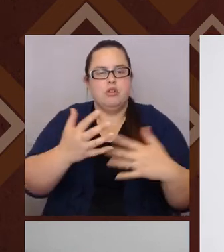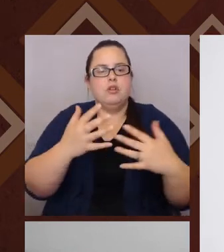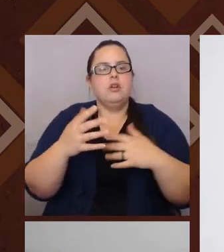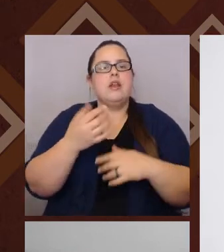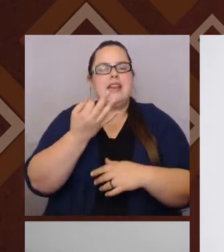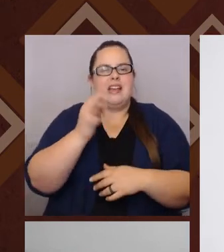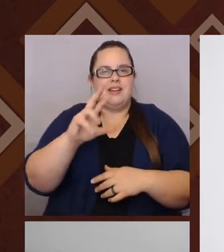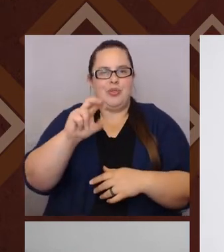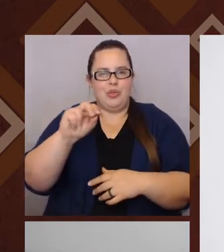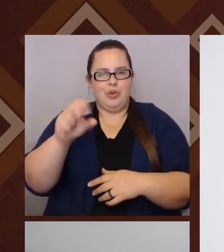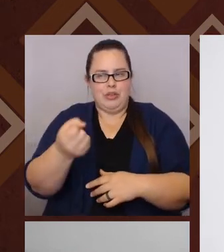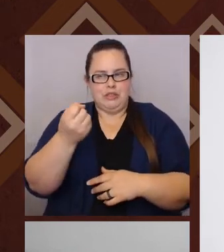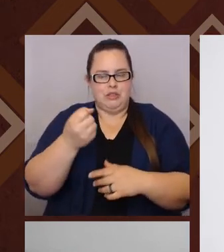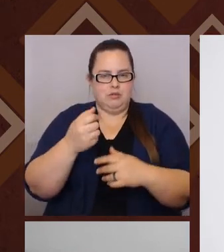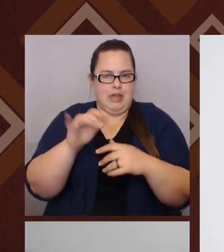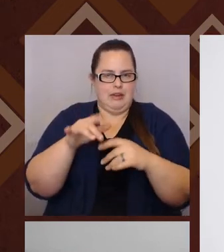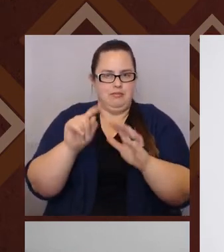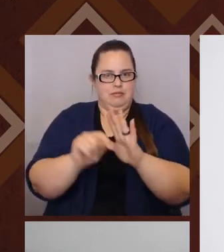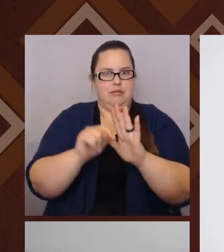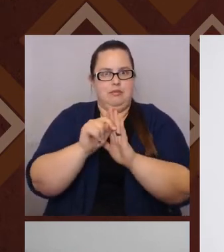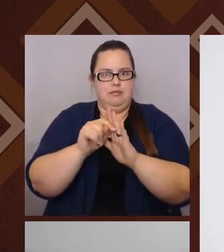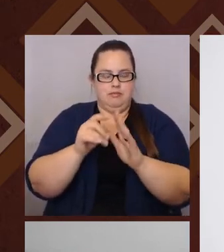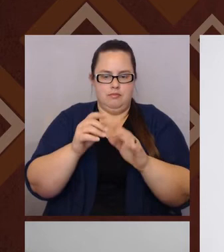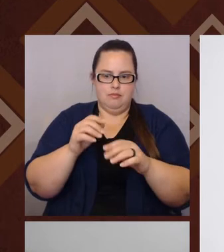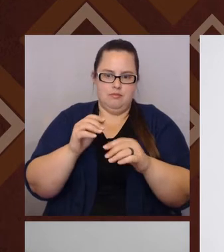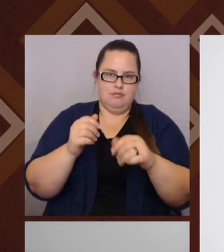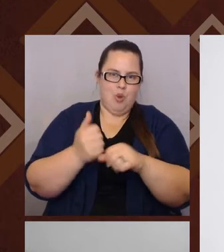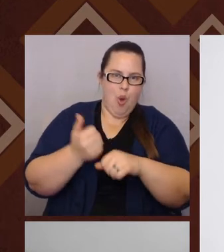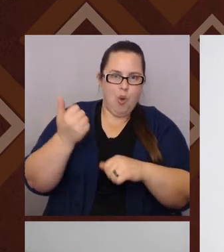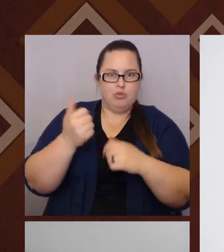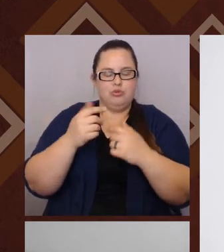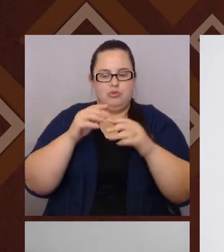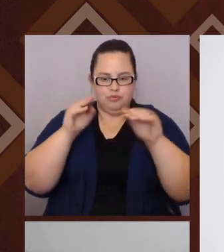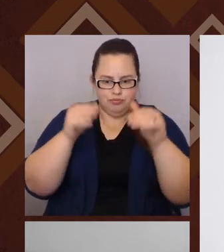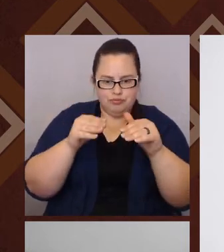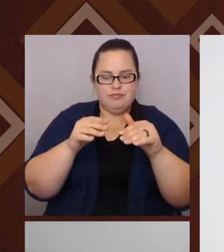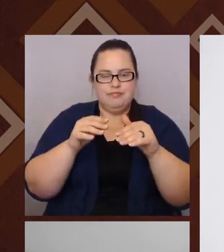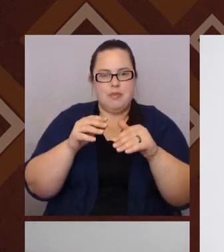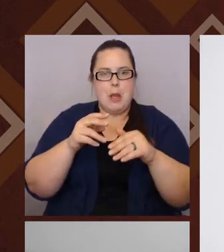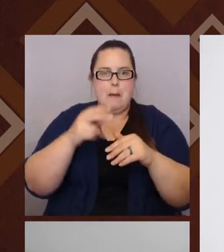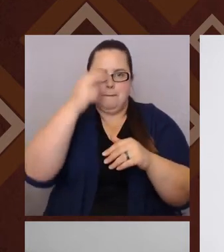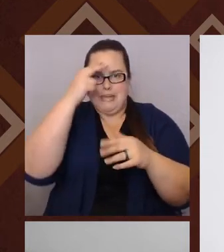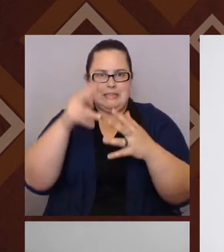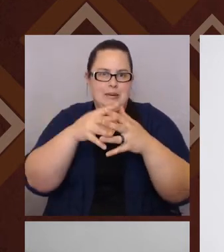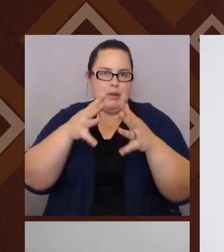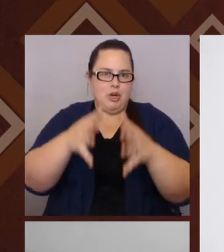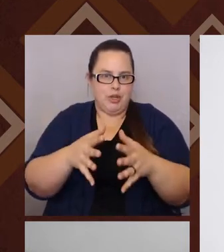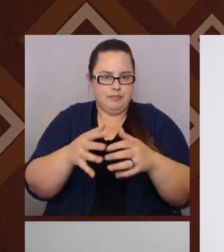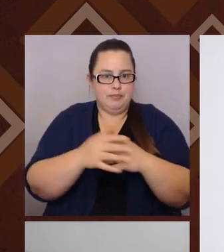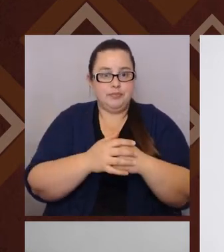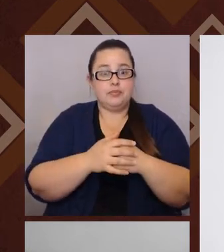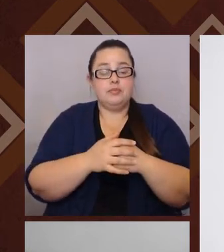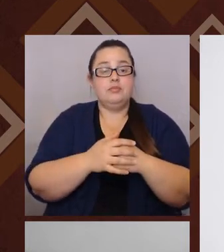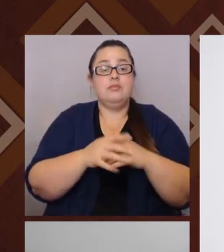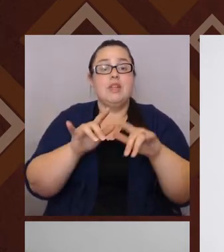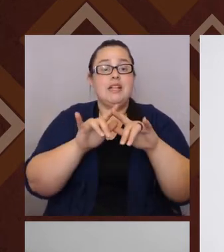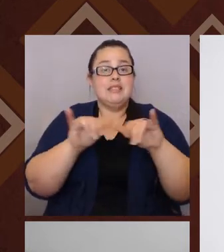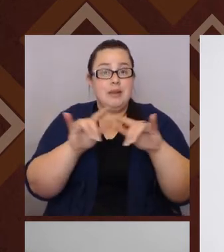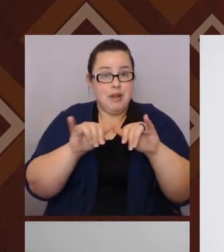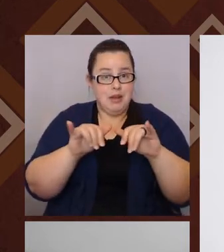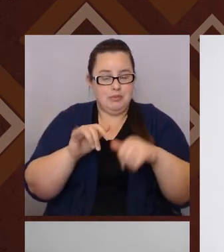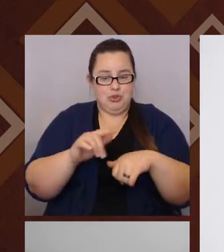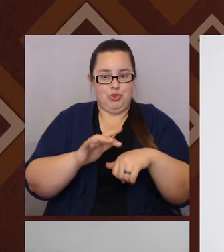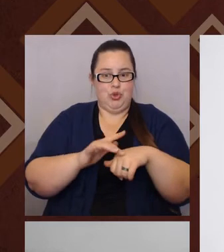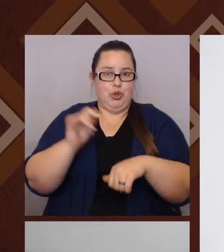is the time period most associated with the beginning of the term Mexican American. Um, at the same time in the early 20th